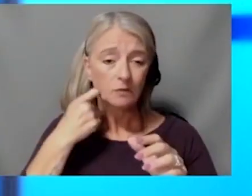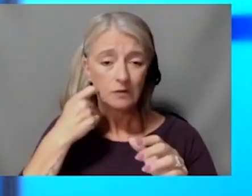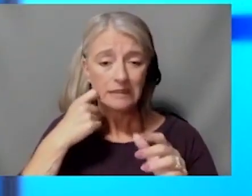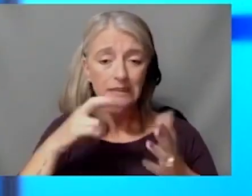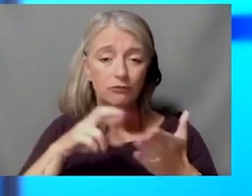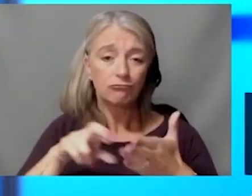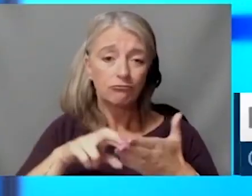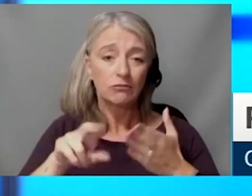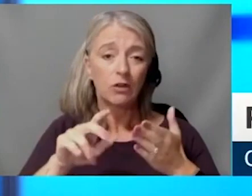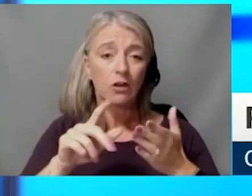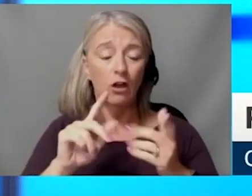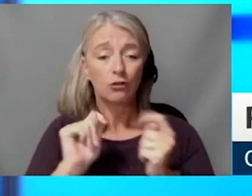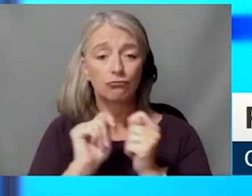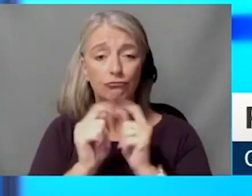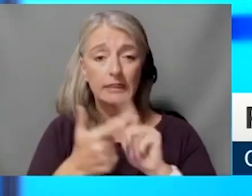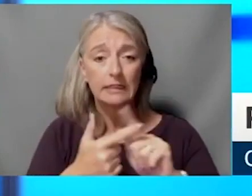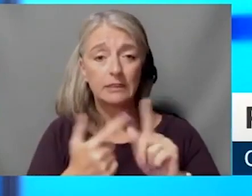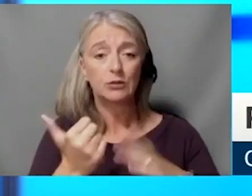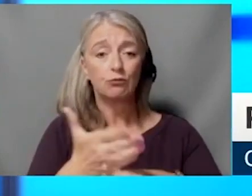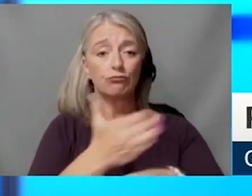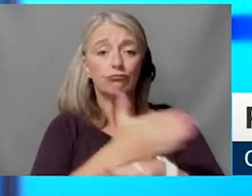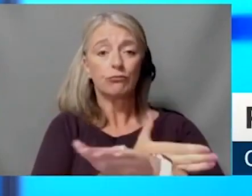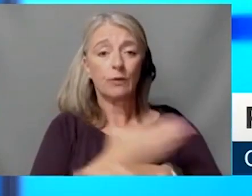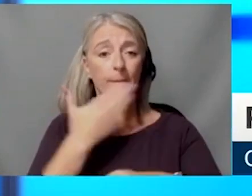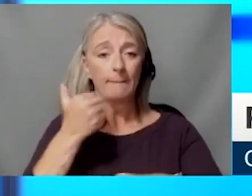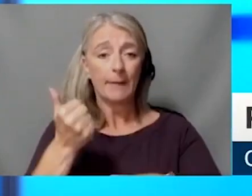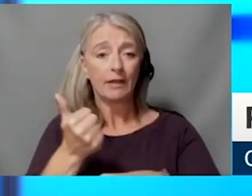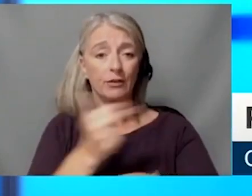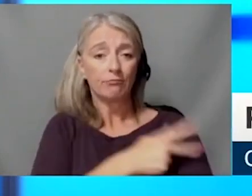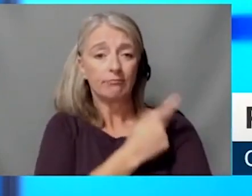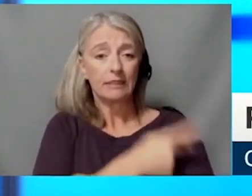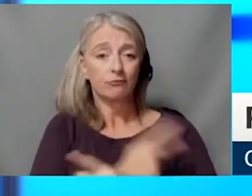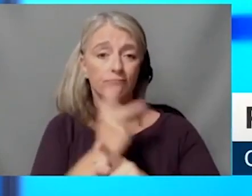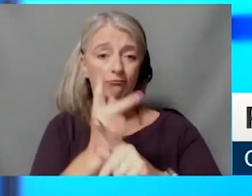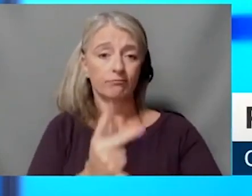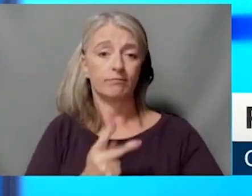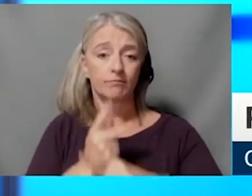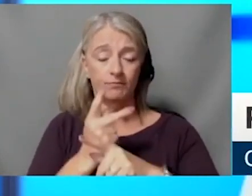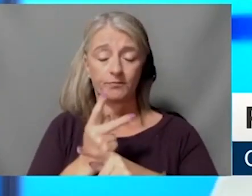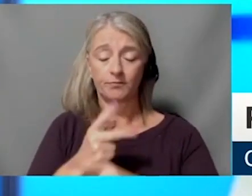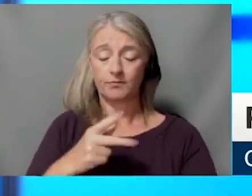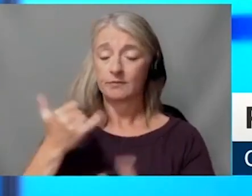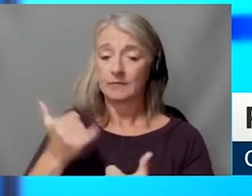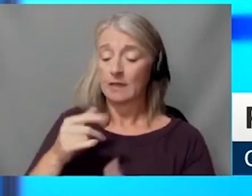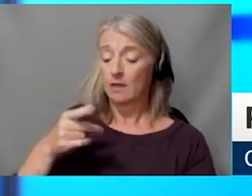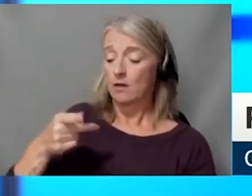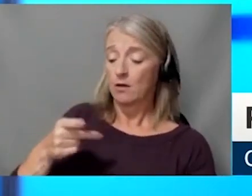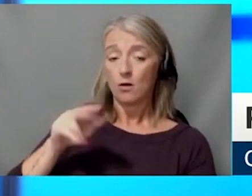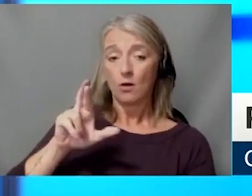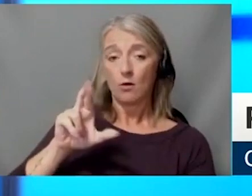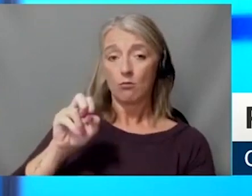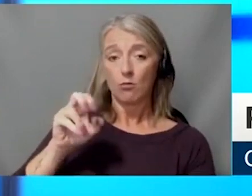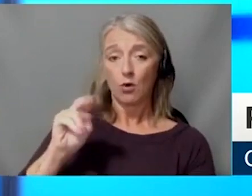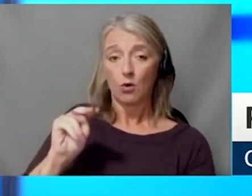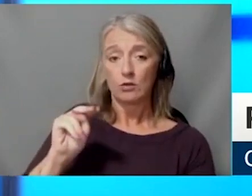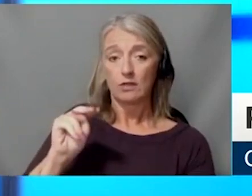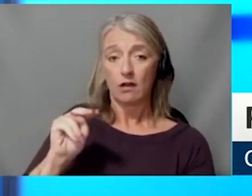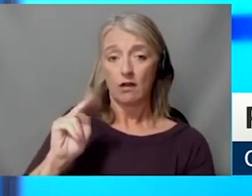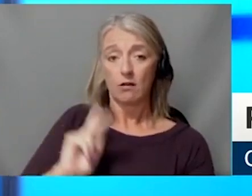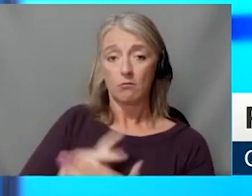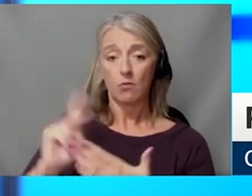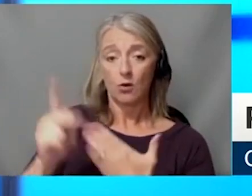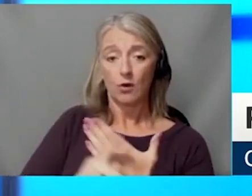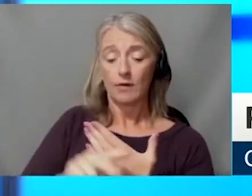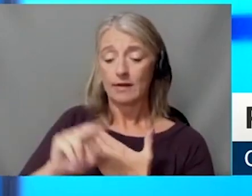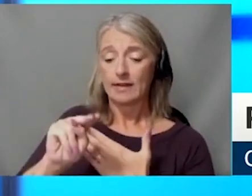patients in this region. The impact of the proton program on the NCI status means that we're able to offer more